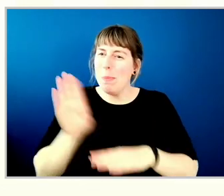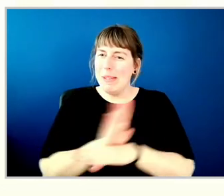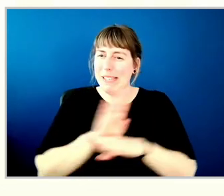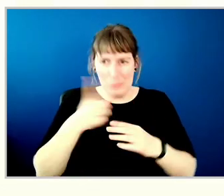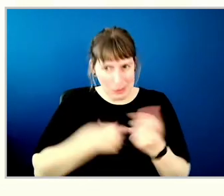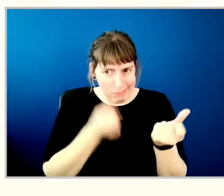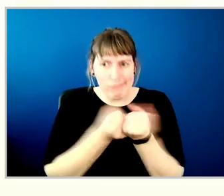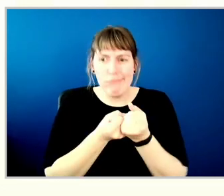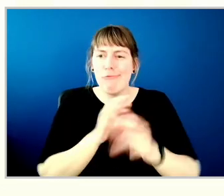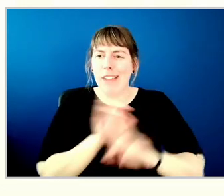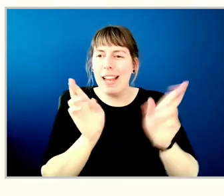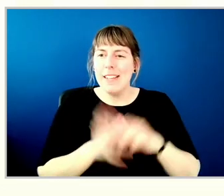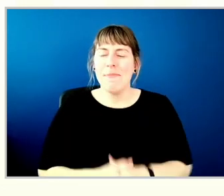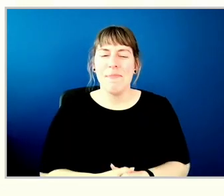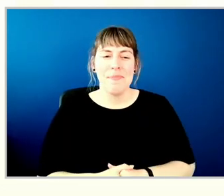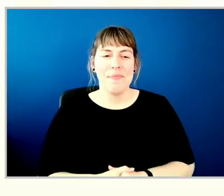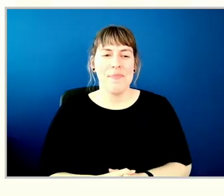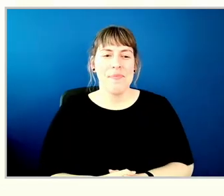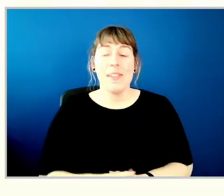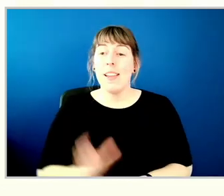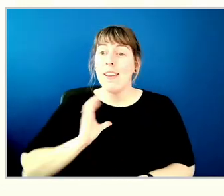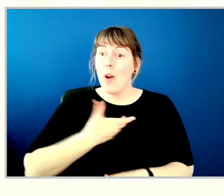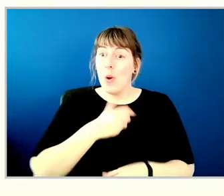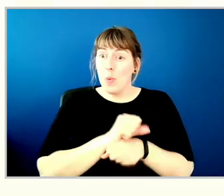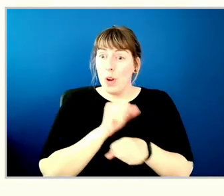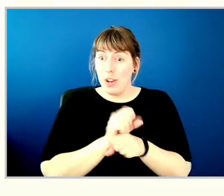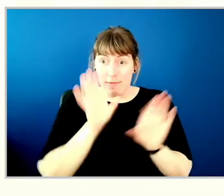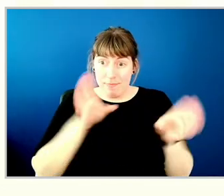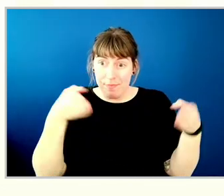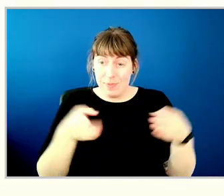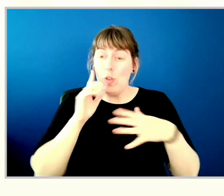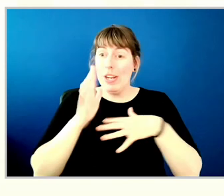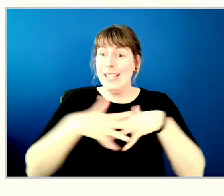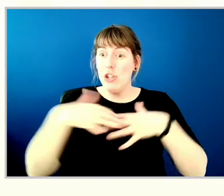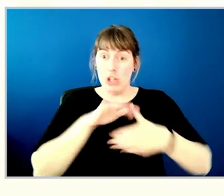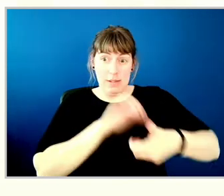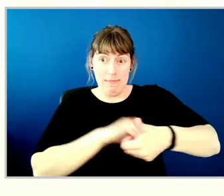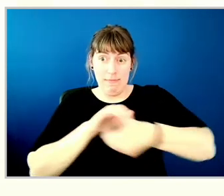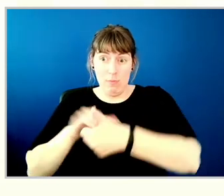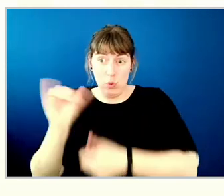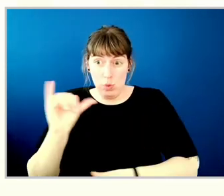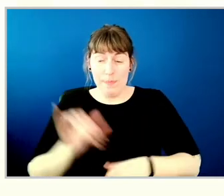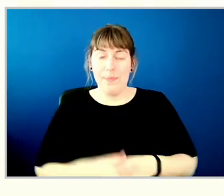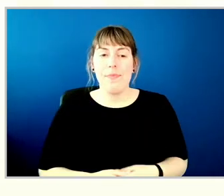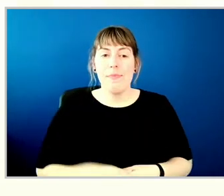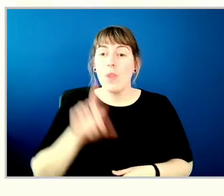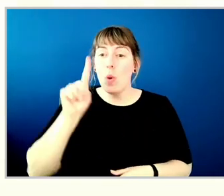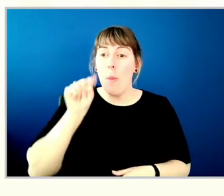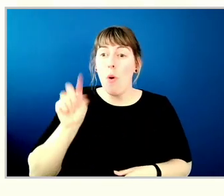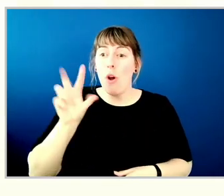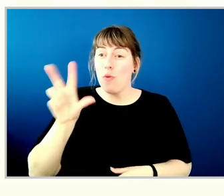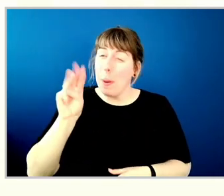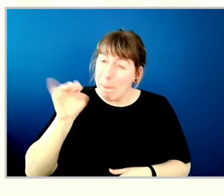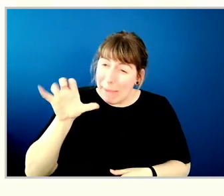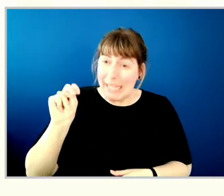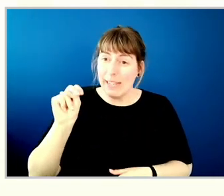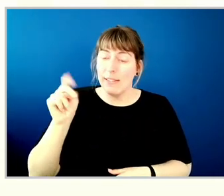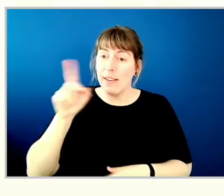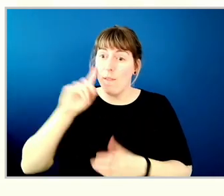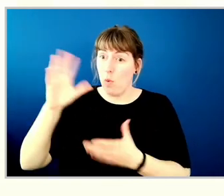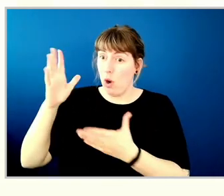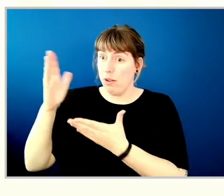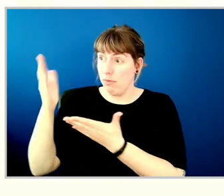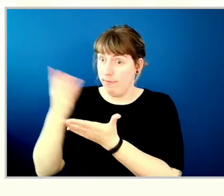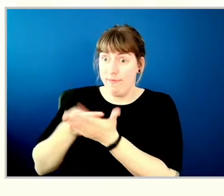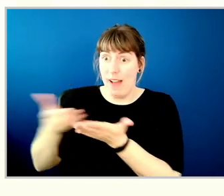We are also deepening our work to better serve the needs of our Indigenous partners. We invested over 1.3 million of our shared success community